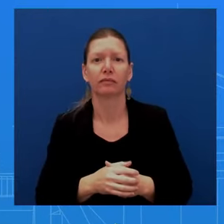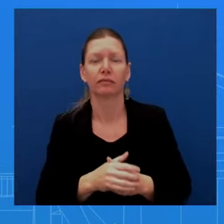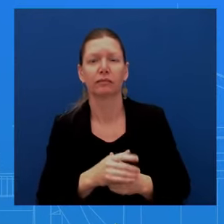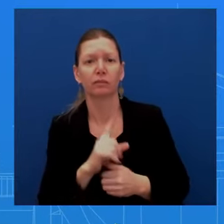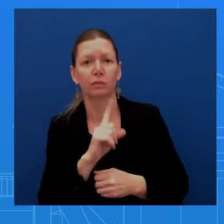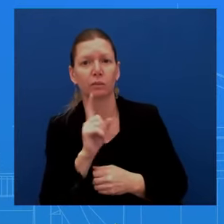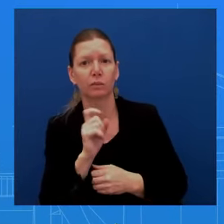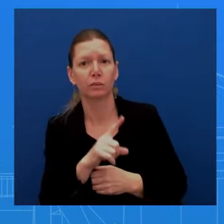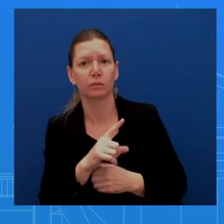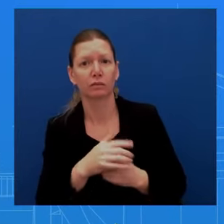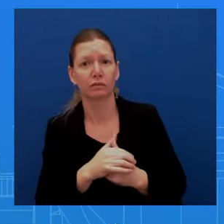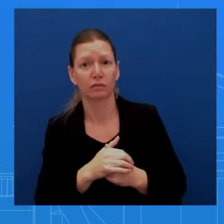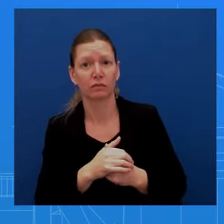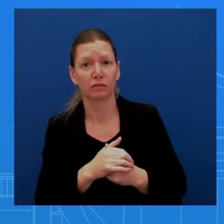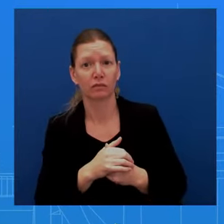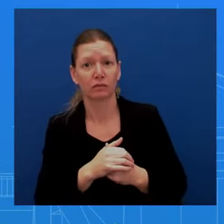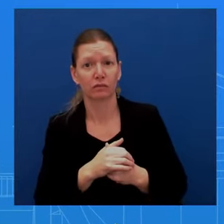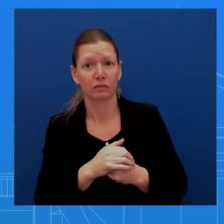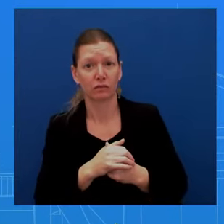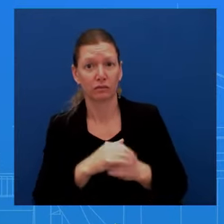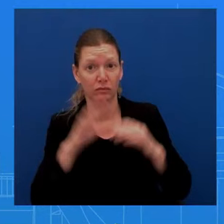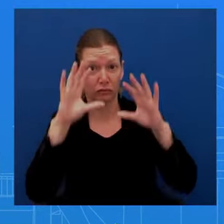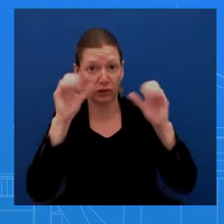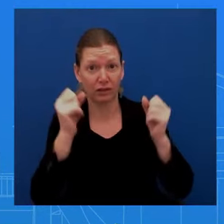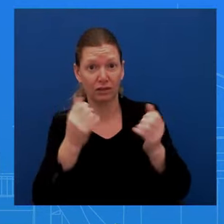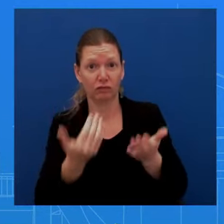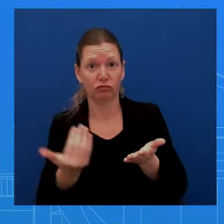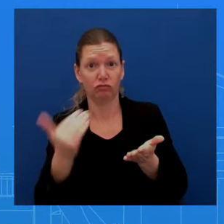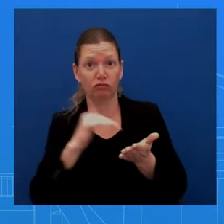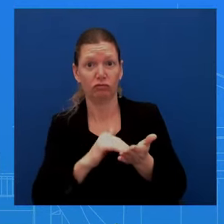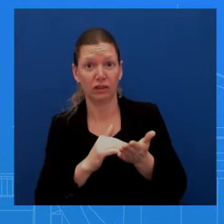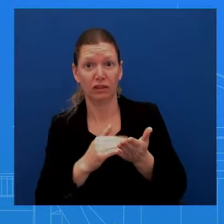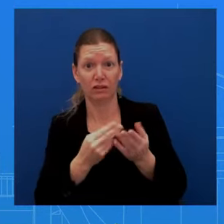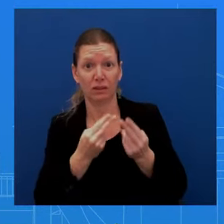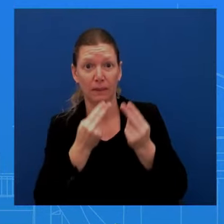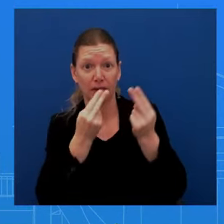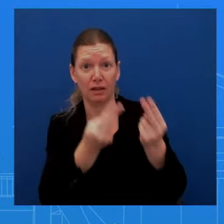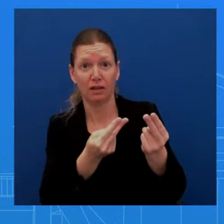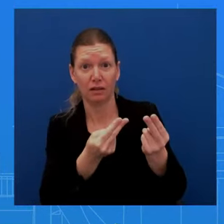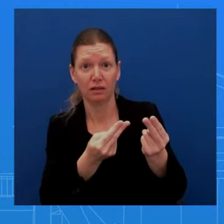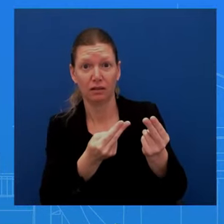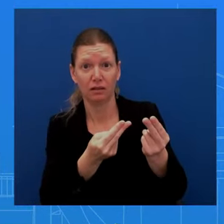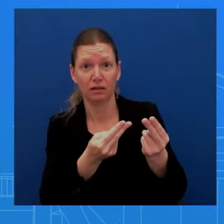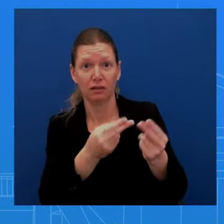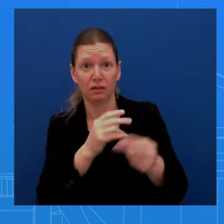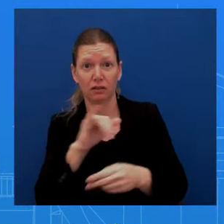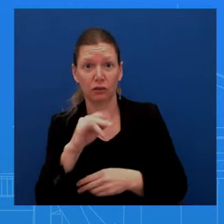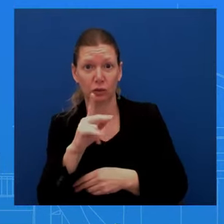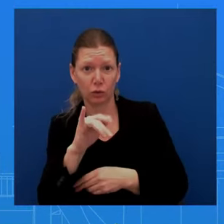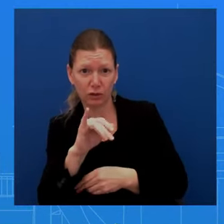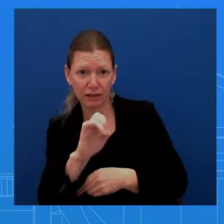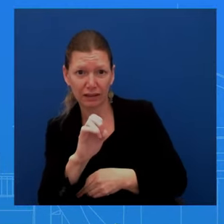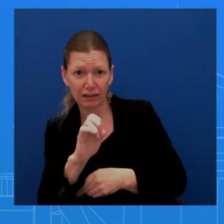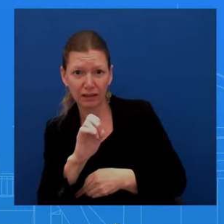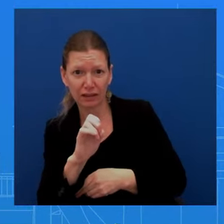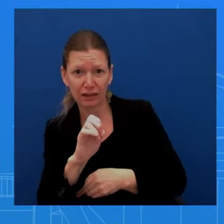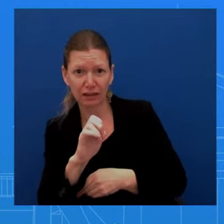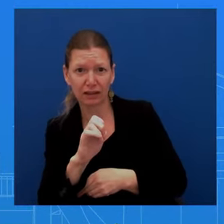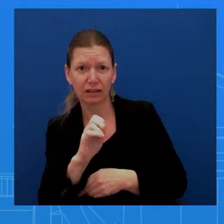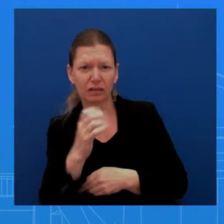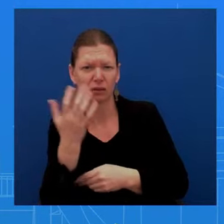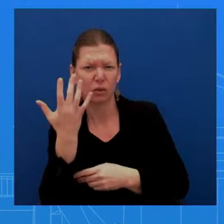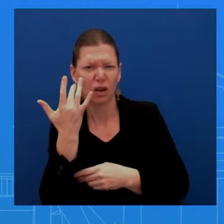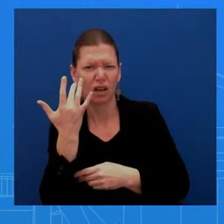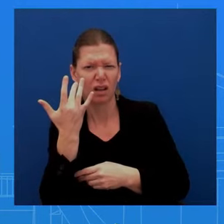decide to stick with her after she couldn't get confirmed last we she's done an excellent job. She's done a great job as the acting, uh, Secretary of Labor. Uh,